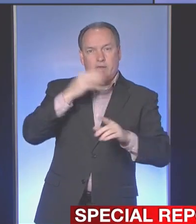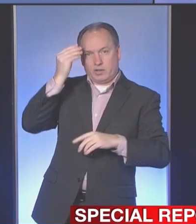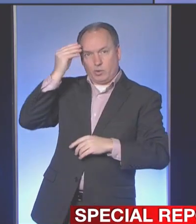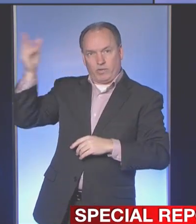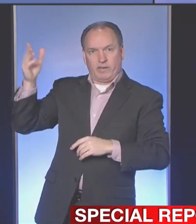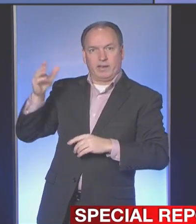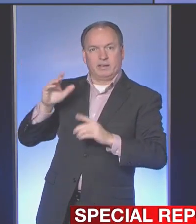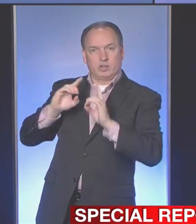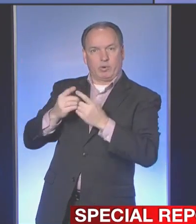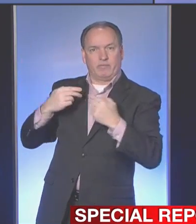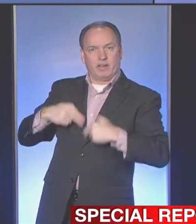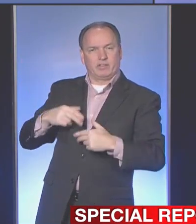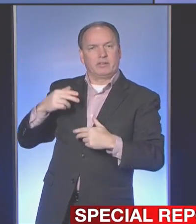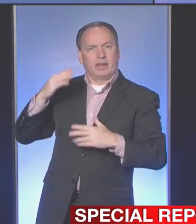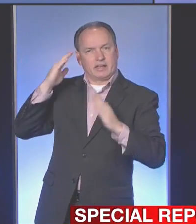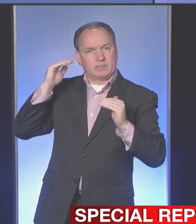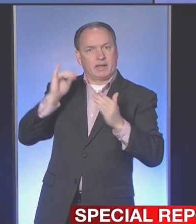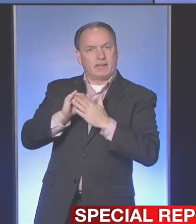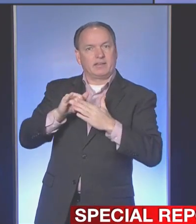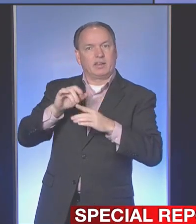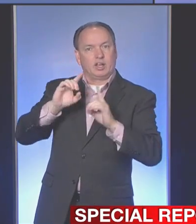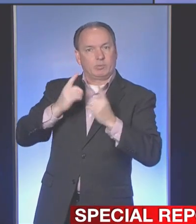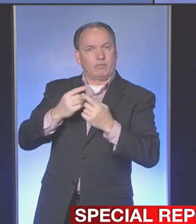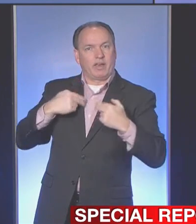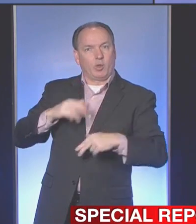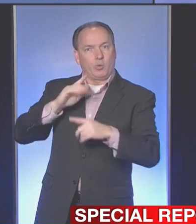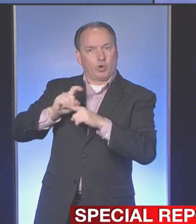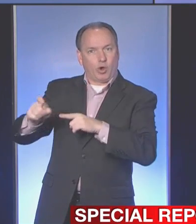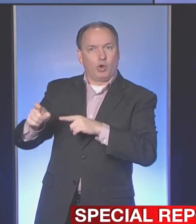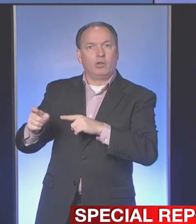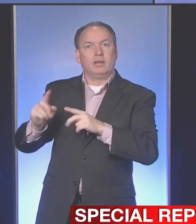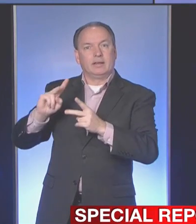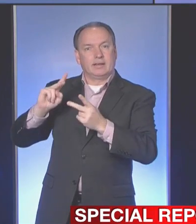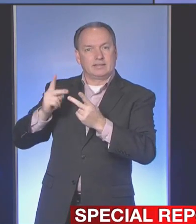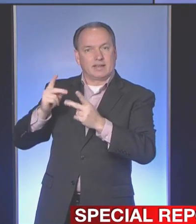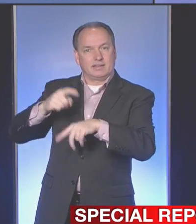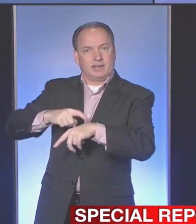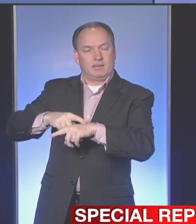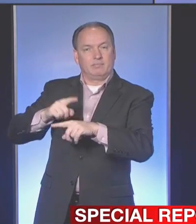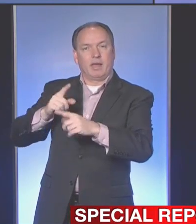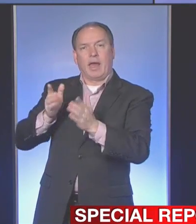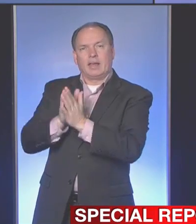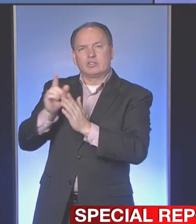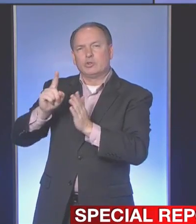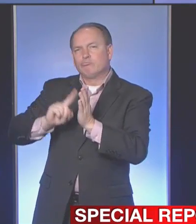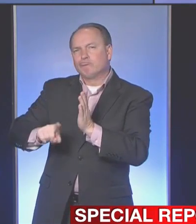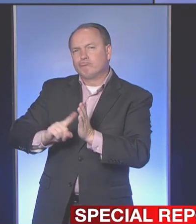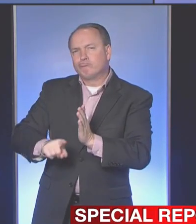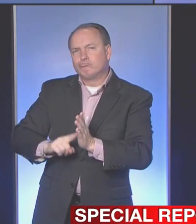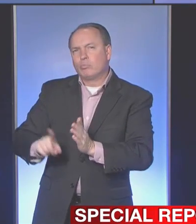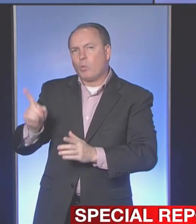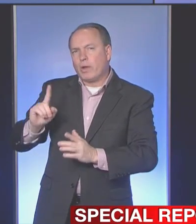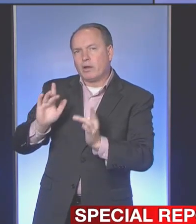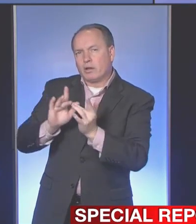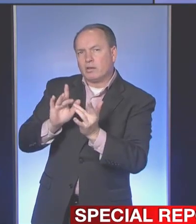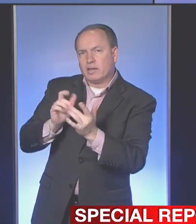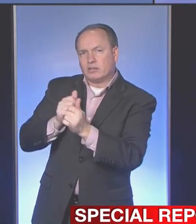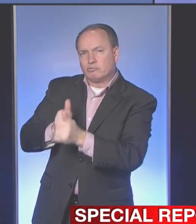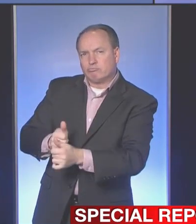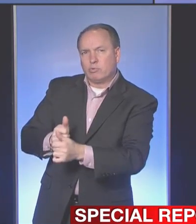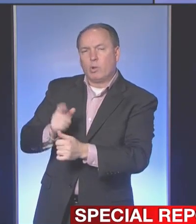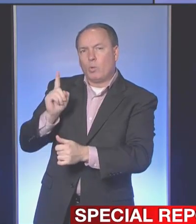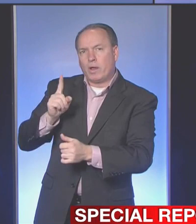so please expect that the Department of Health will call you and they will check to see where you may have contracted disease and of course trace that backwards.